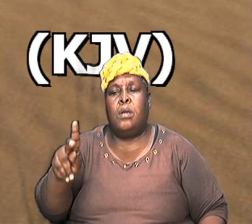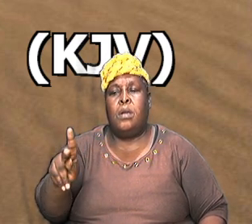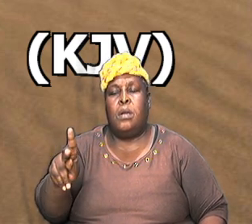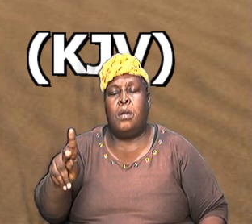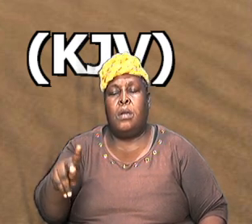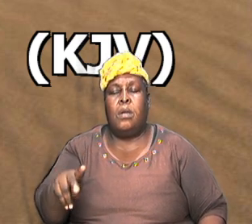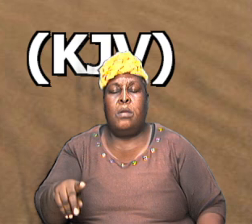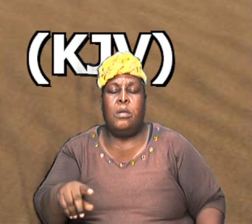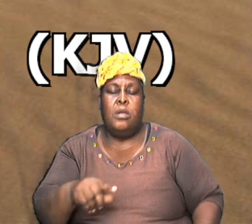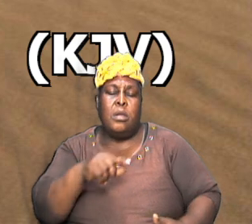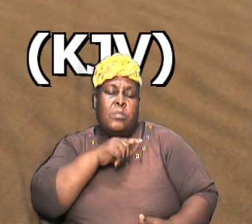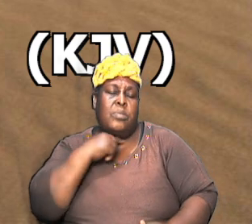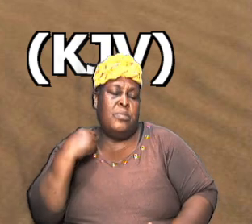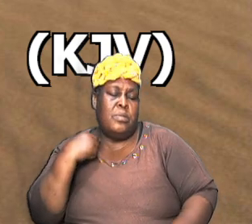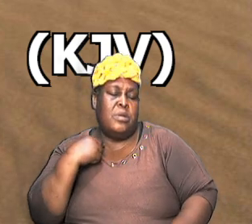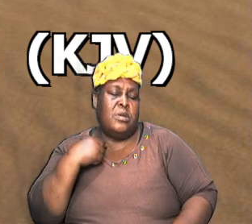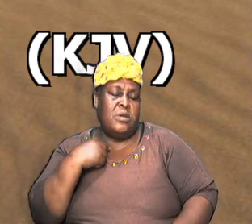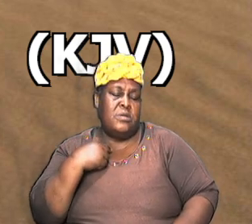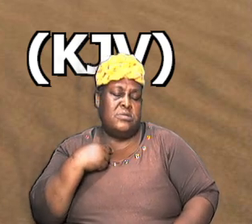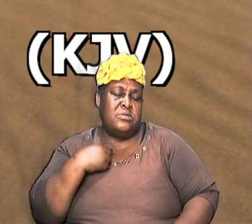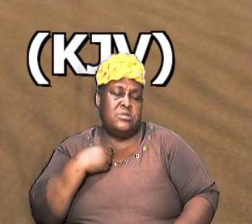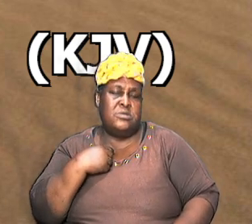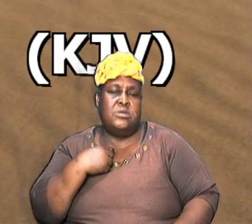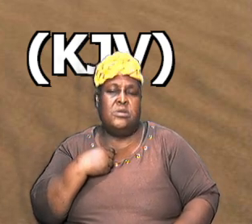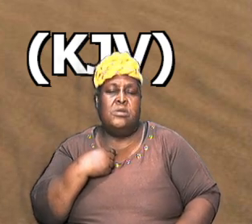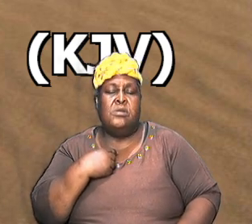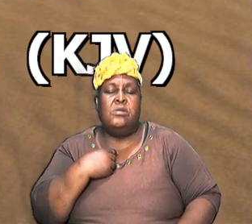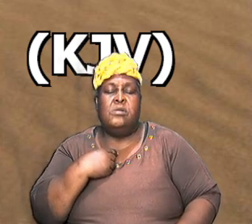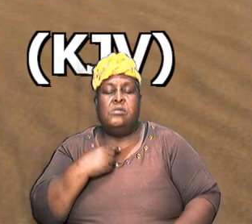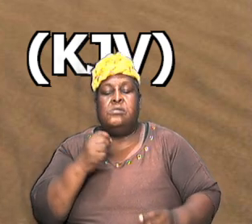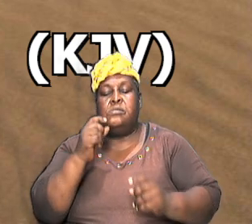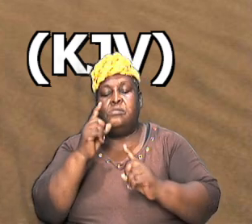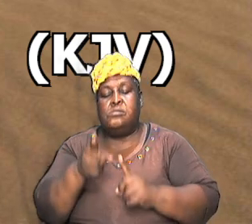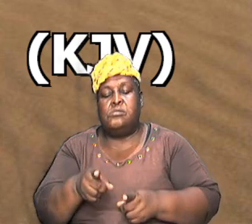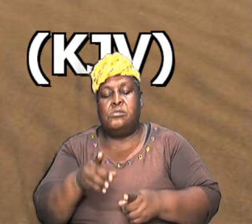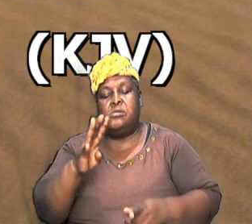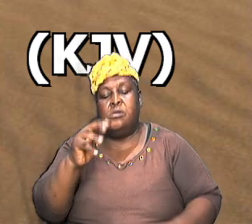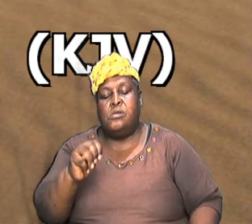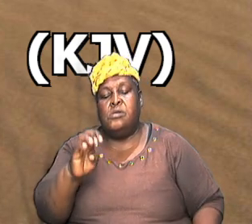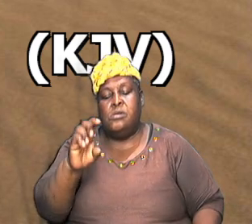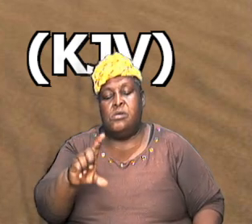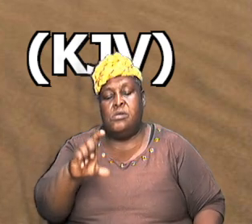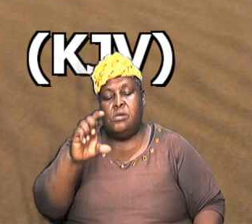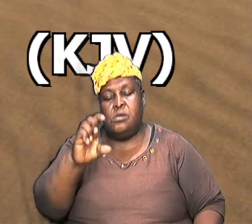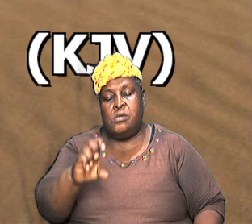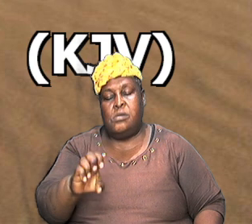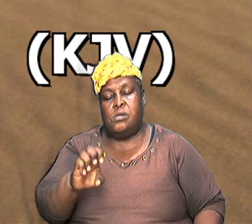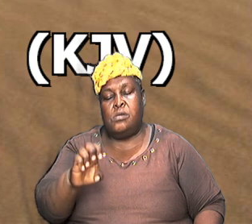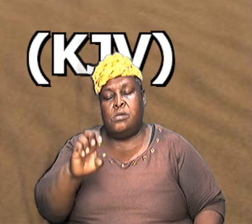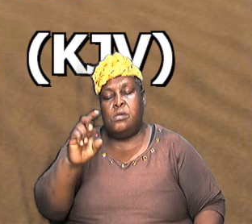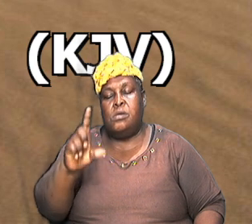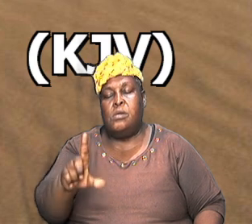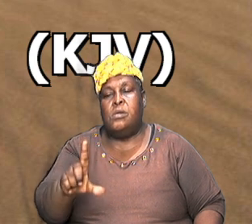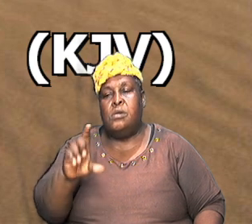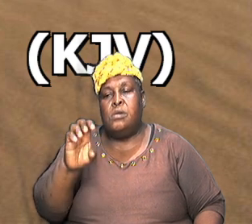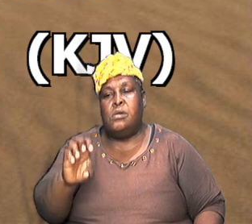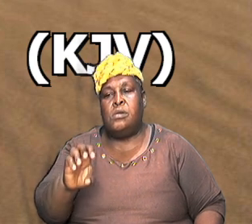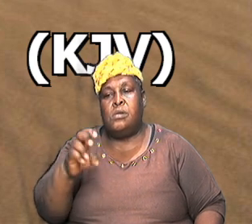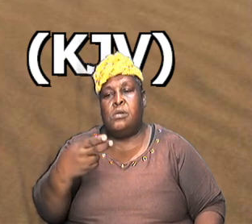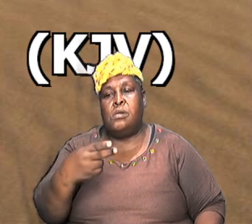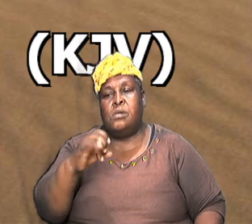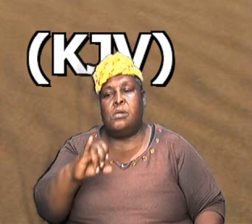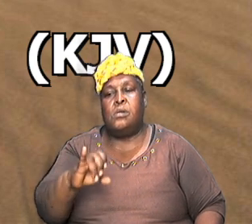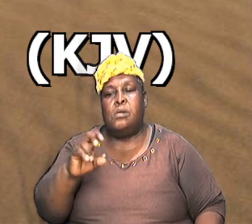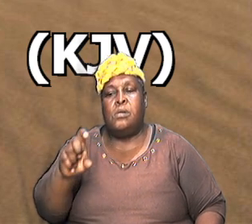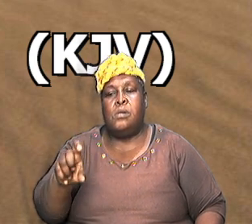Messiah which is to come is going to be priest after the order of Melchizedek so here it all transpired it all started